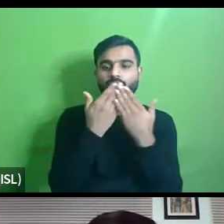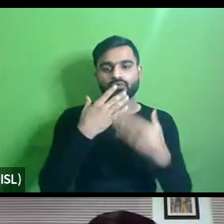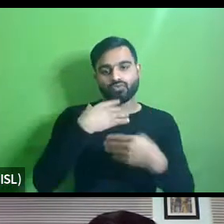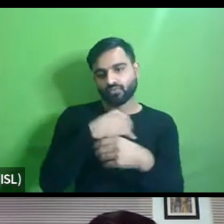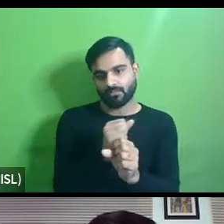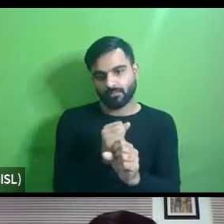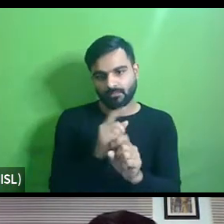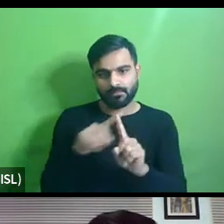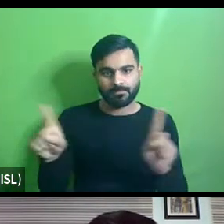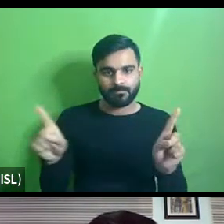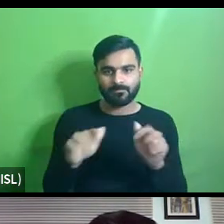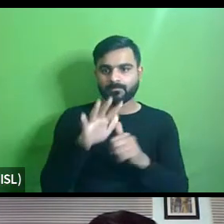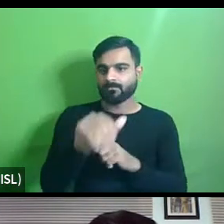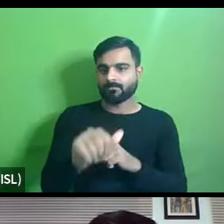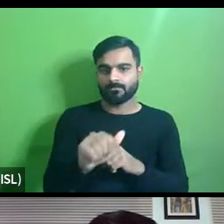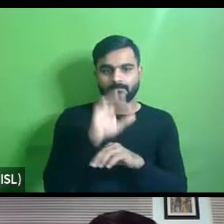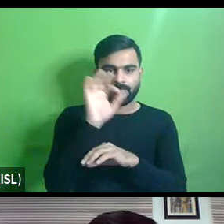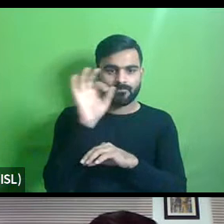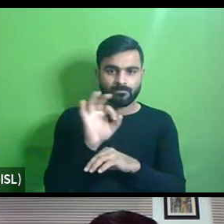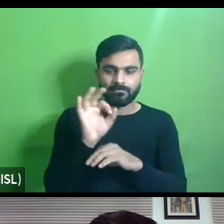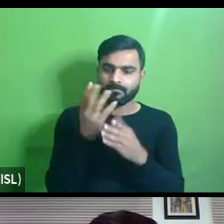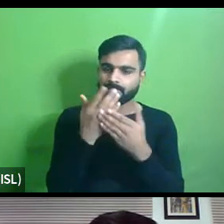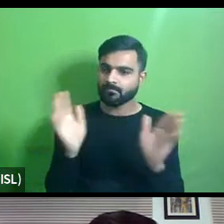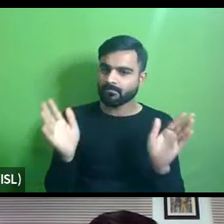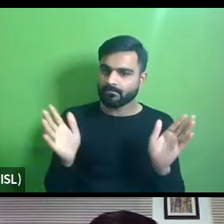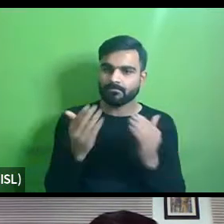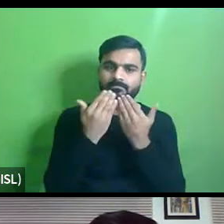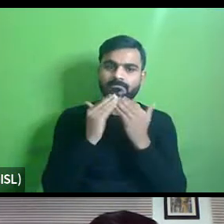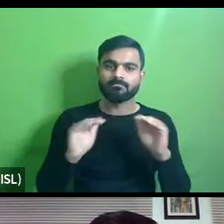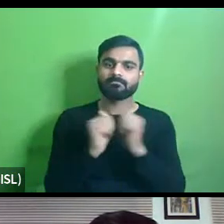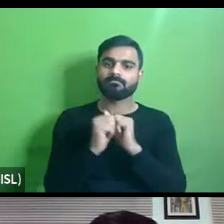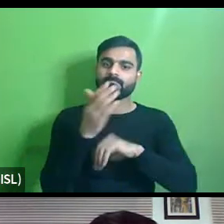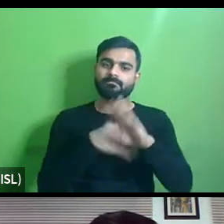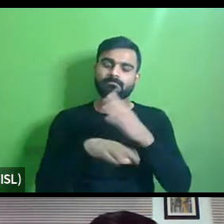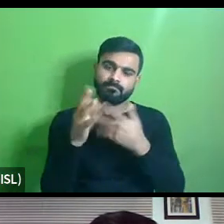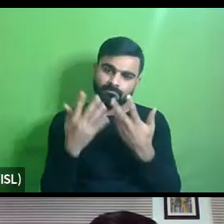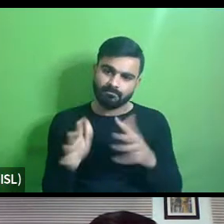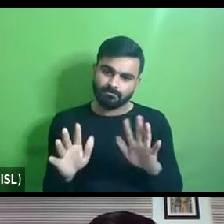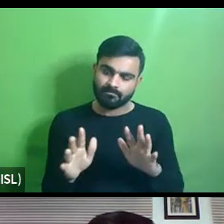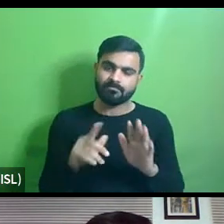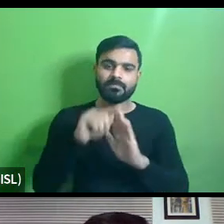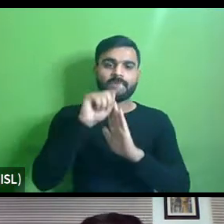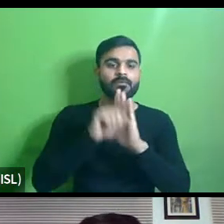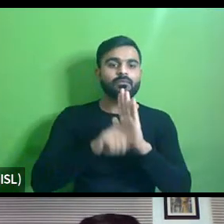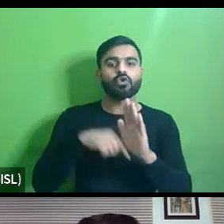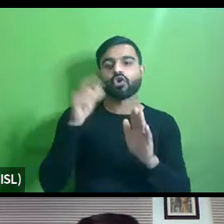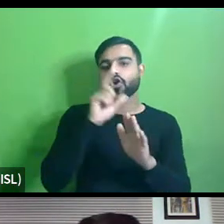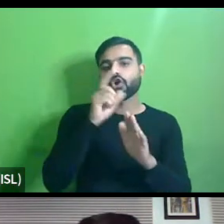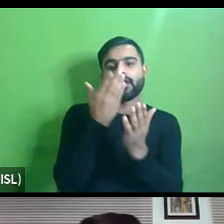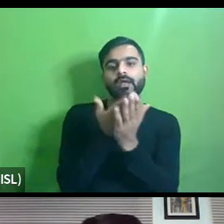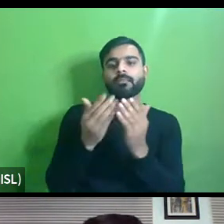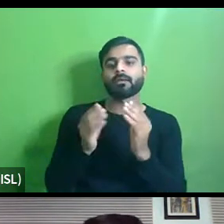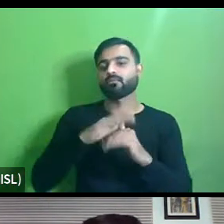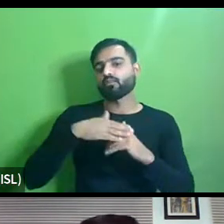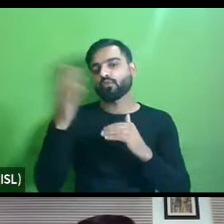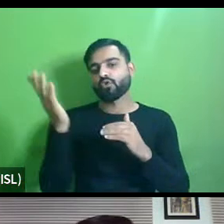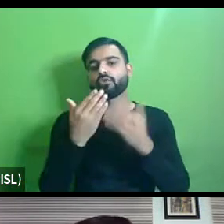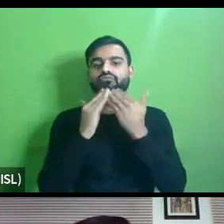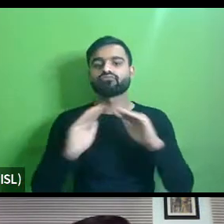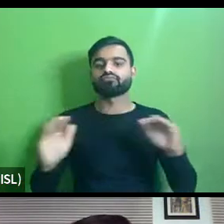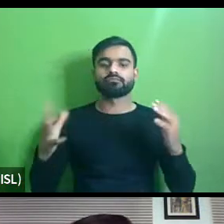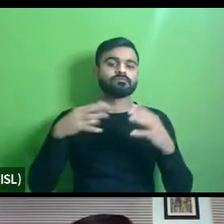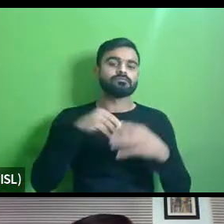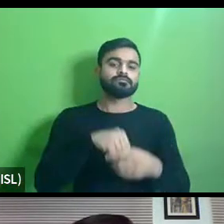but with no access to any uh children with disability or or any policies in place where they can have more children with disabilities on board